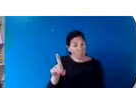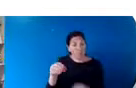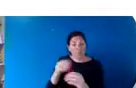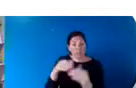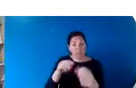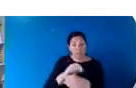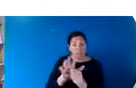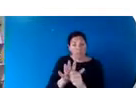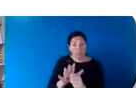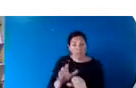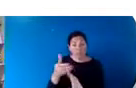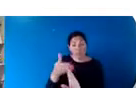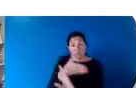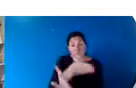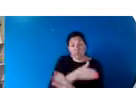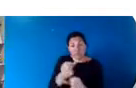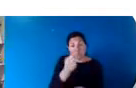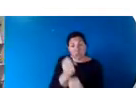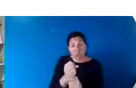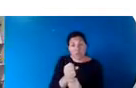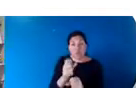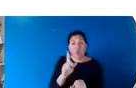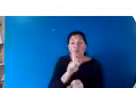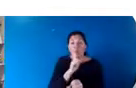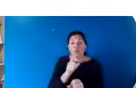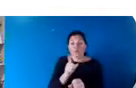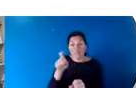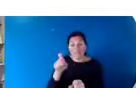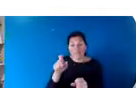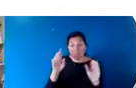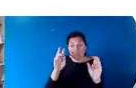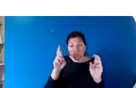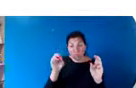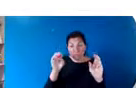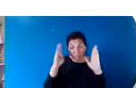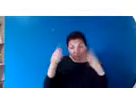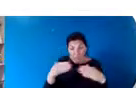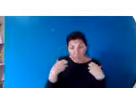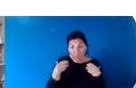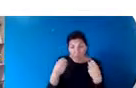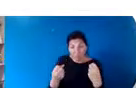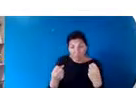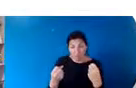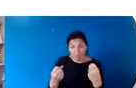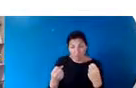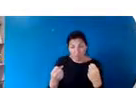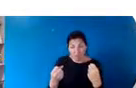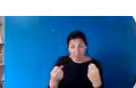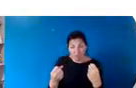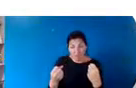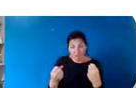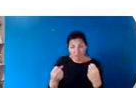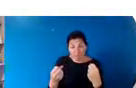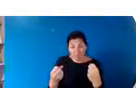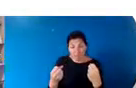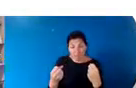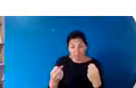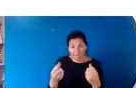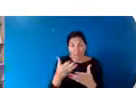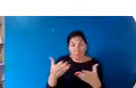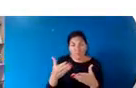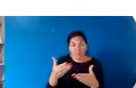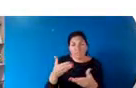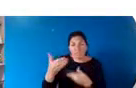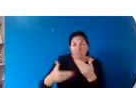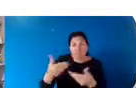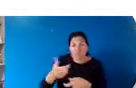the previous year. So a refocus on health means focusing on the conditions that generate health and a focus